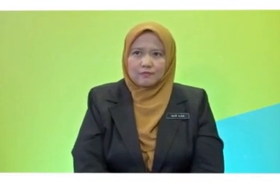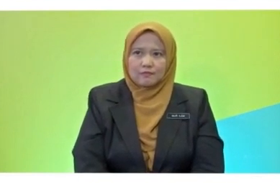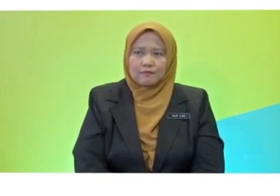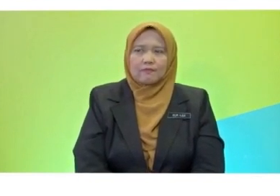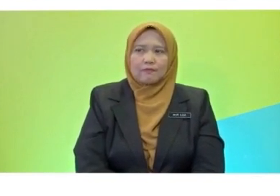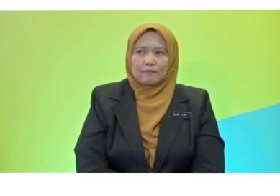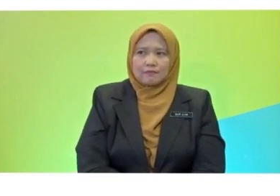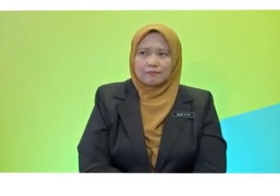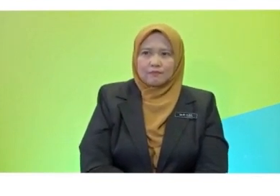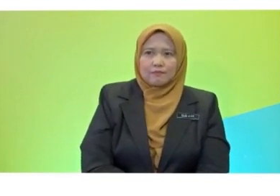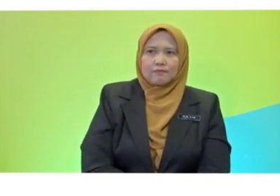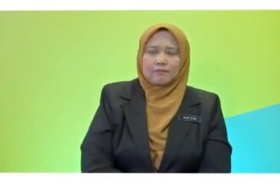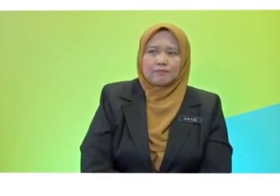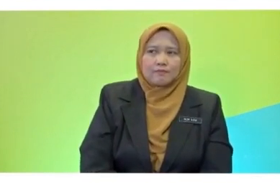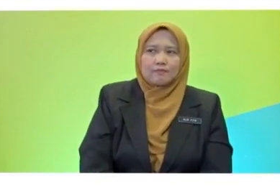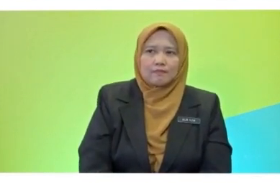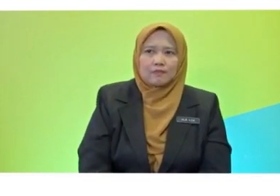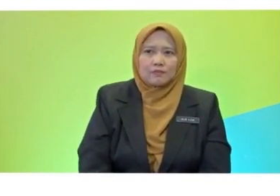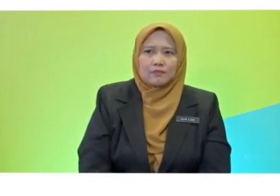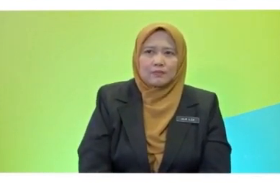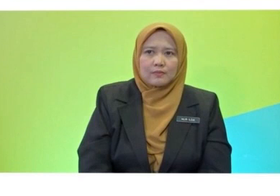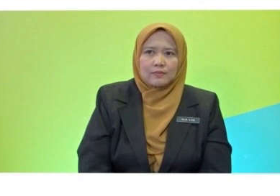Sudwee, you're a bit soft. Could you speak louder a bit?